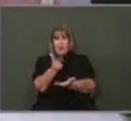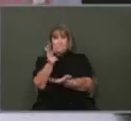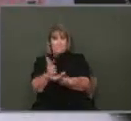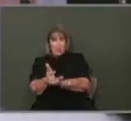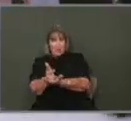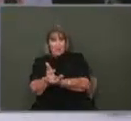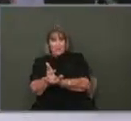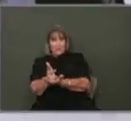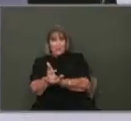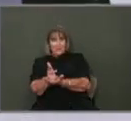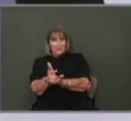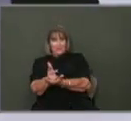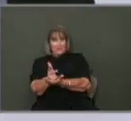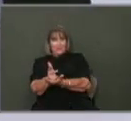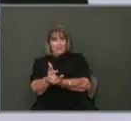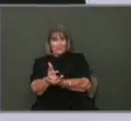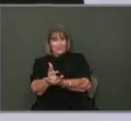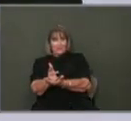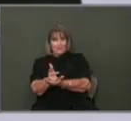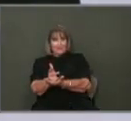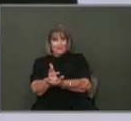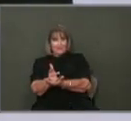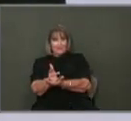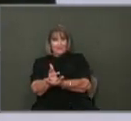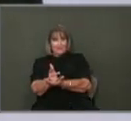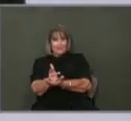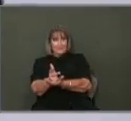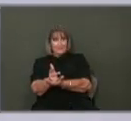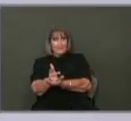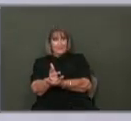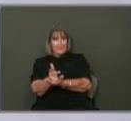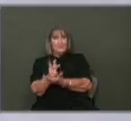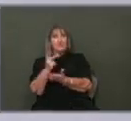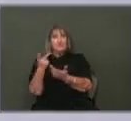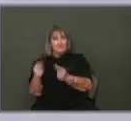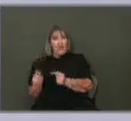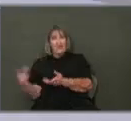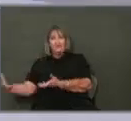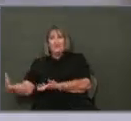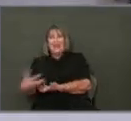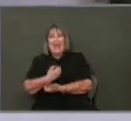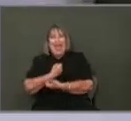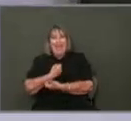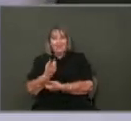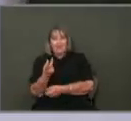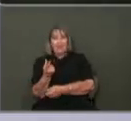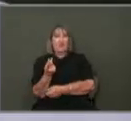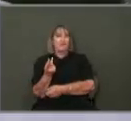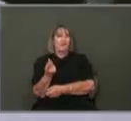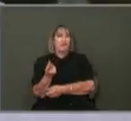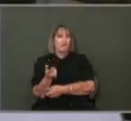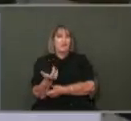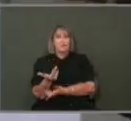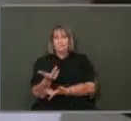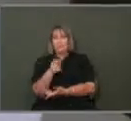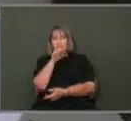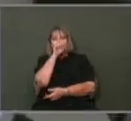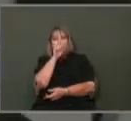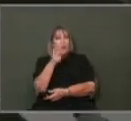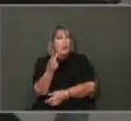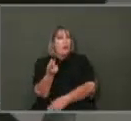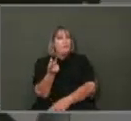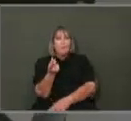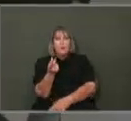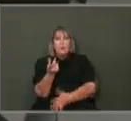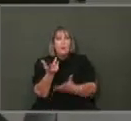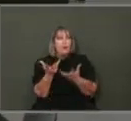middle of the high, like on the access road after the dog. After the dog, because I guess he felt like he's one of those dog lovers. I figured